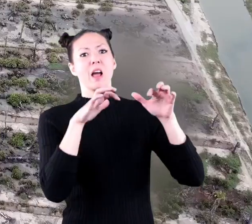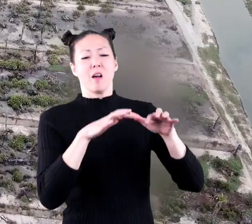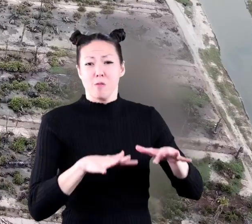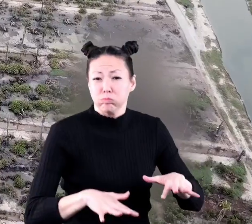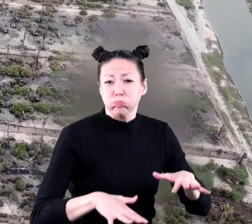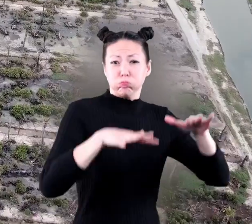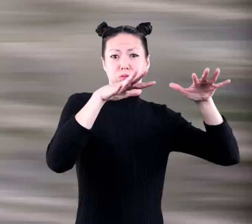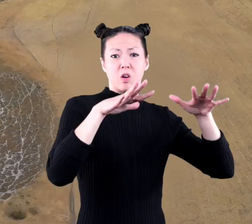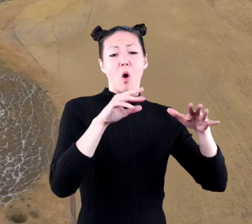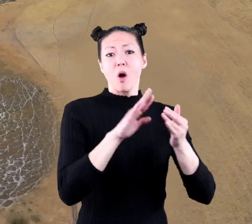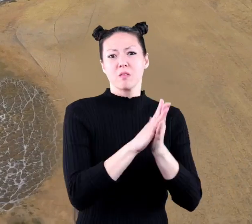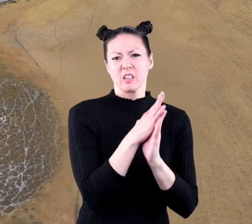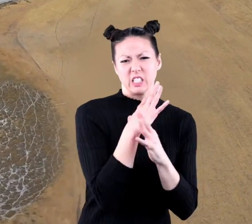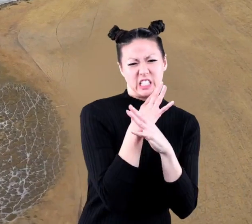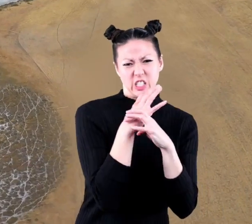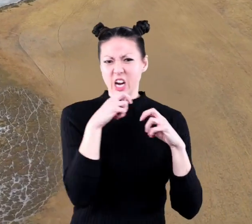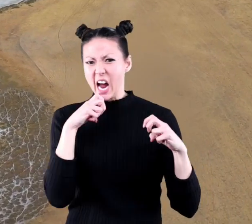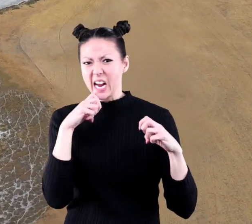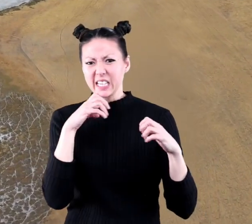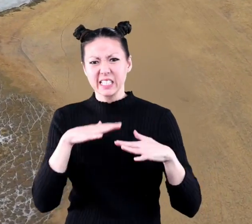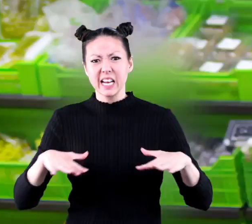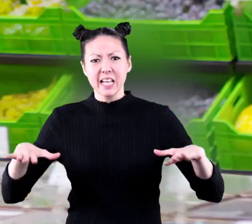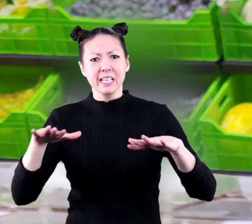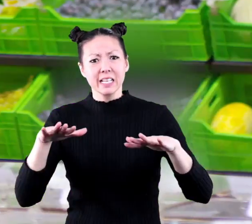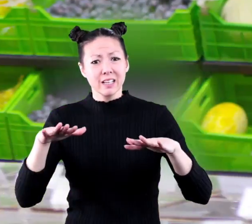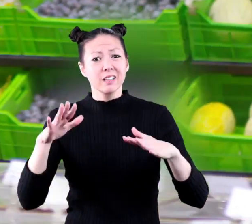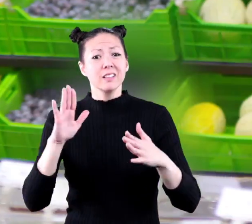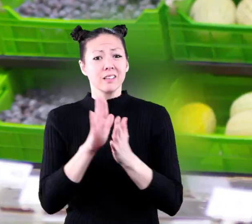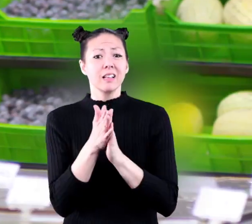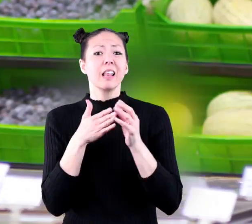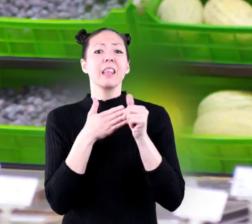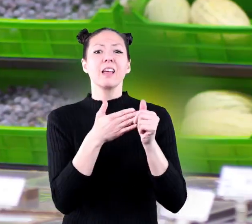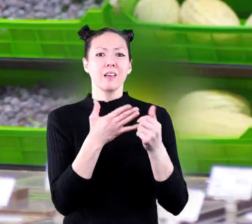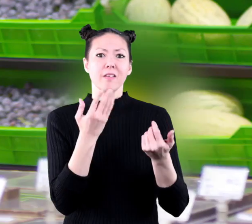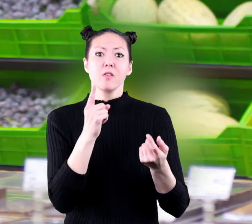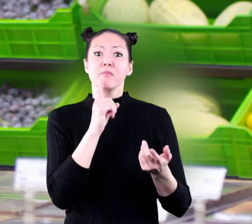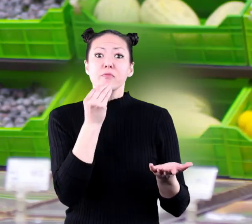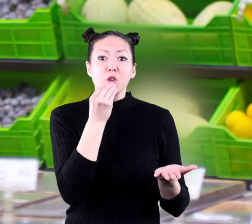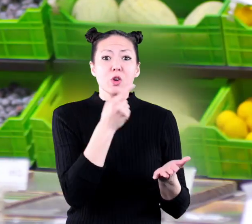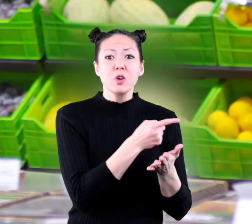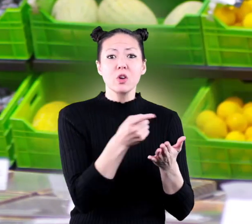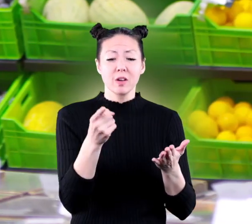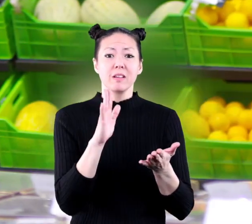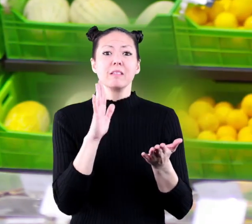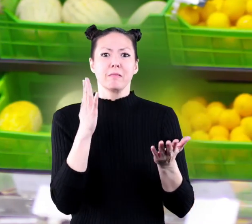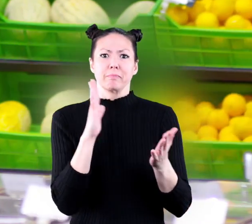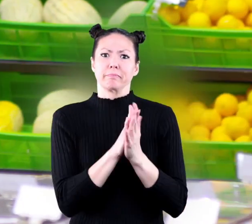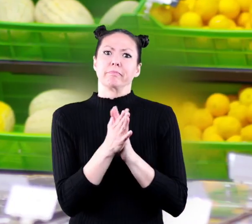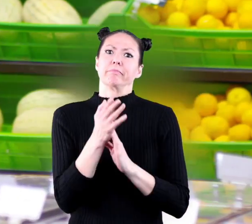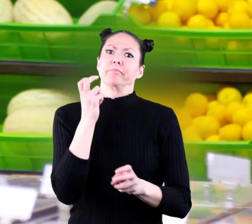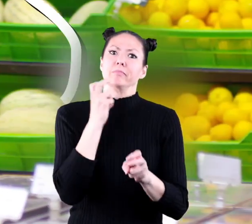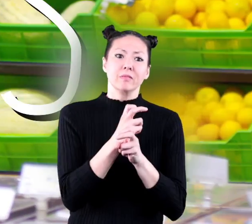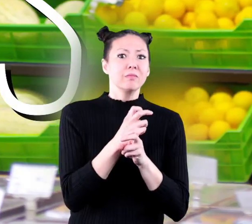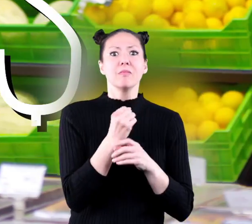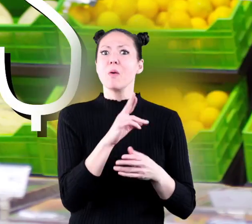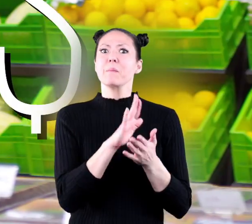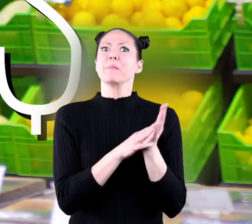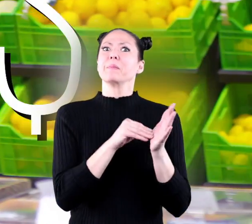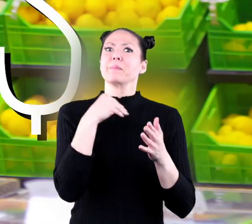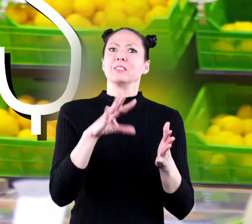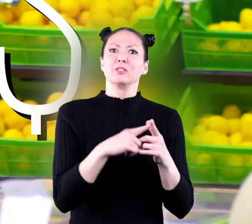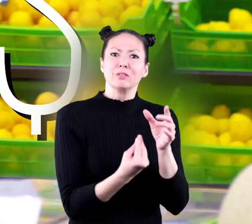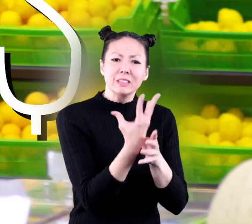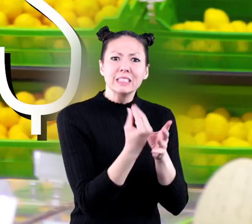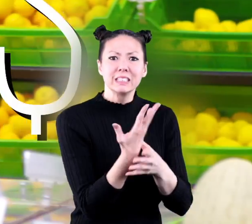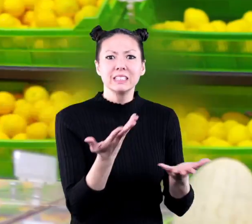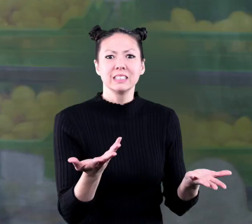floods, and droughts. This can lead to certain foods becoming scarce, unavailable, or more expensive.